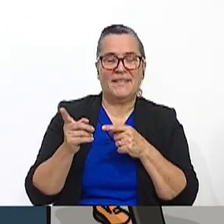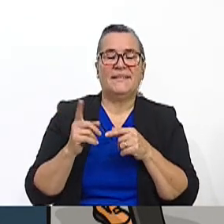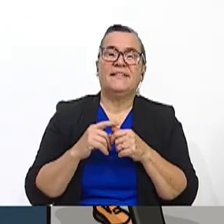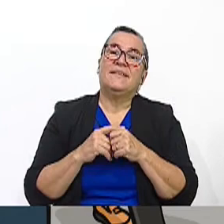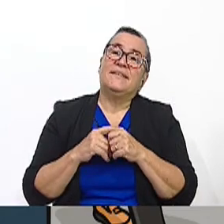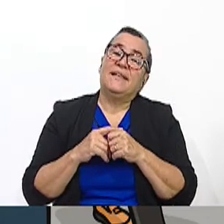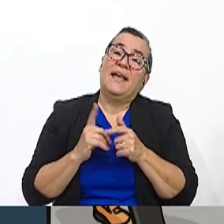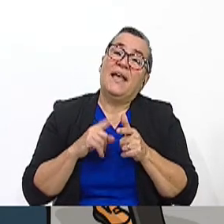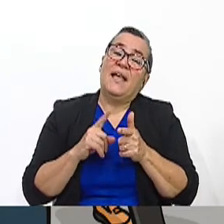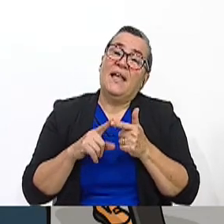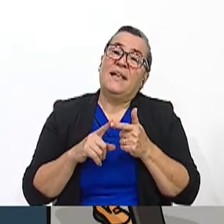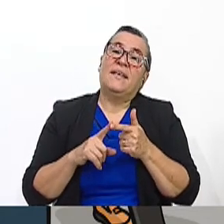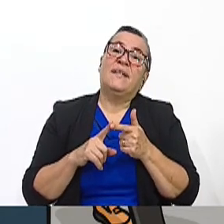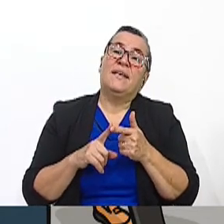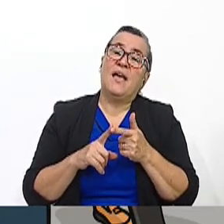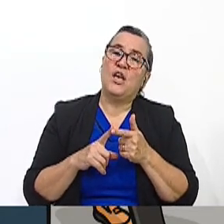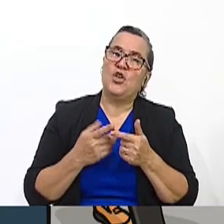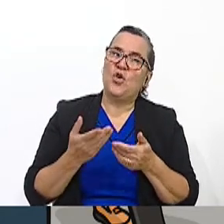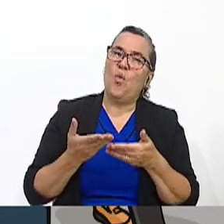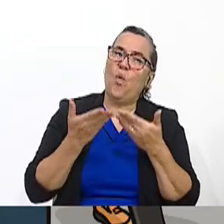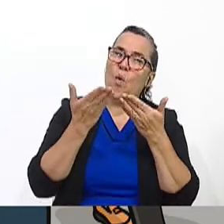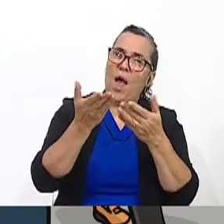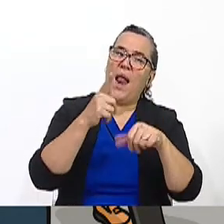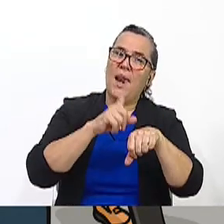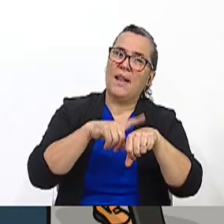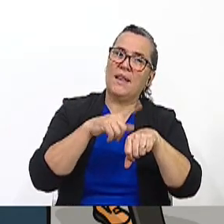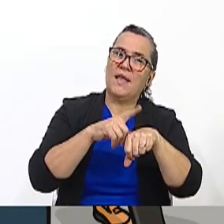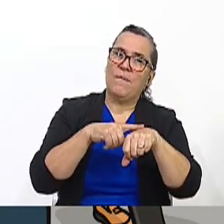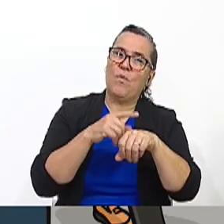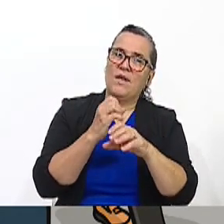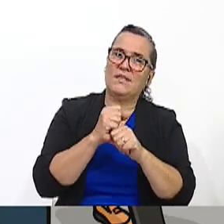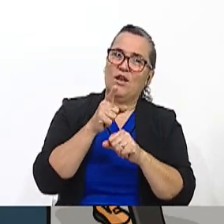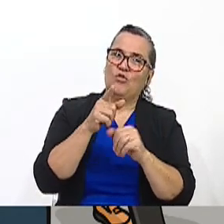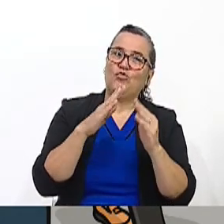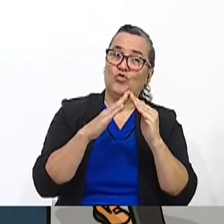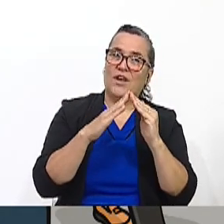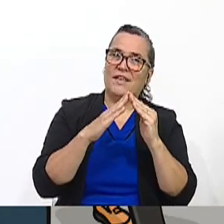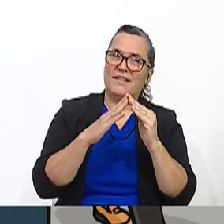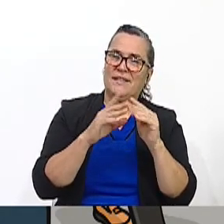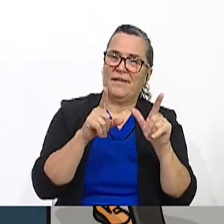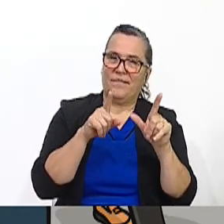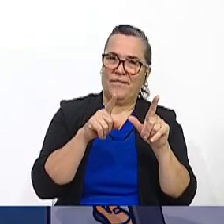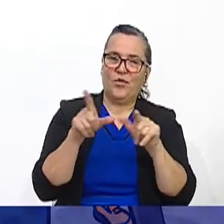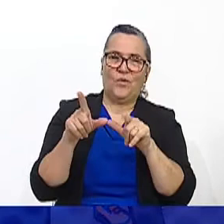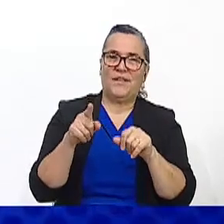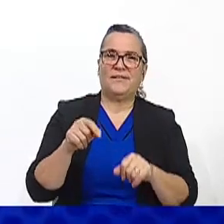um, I'm gonna give you some time for you to do it at at home. Let's do it.